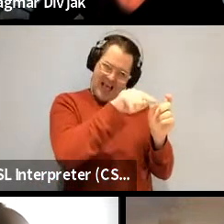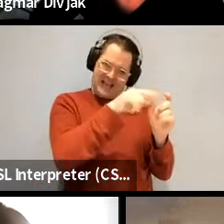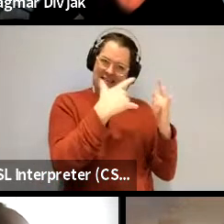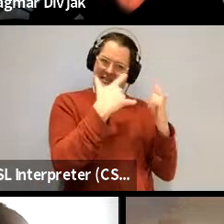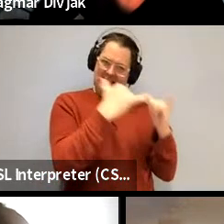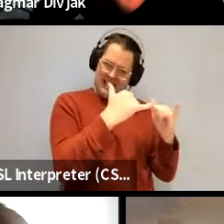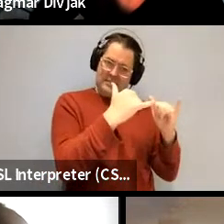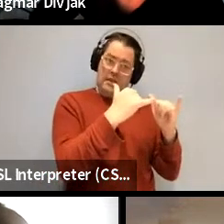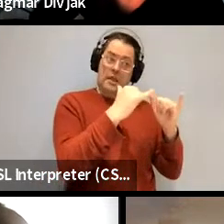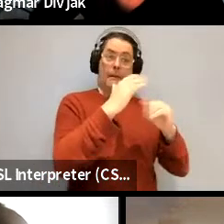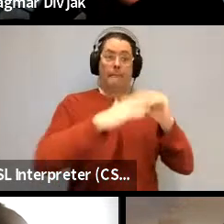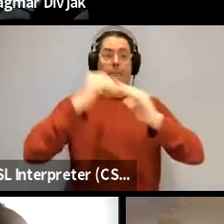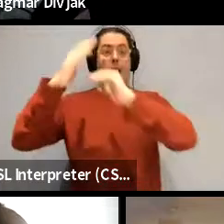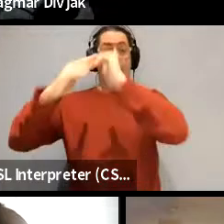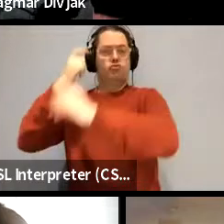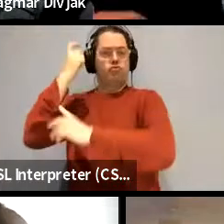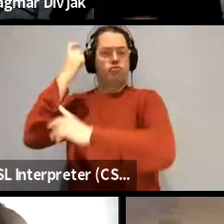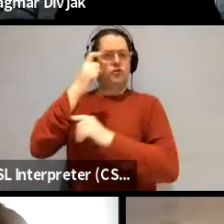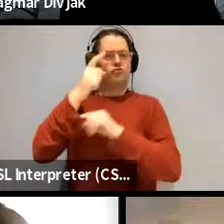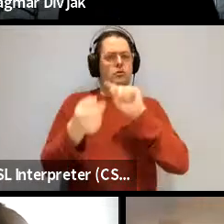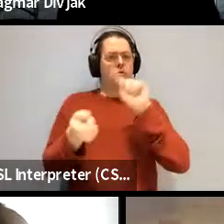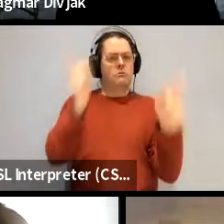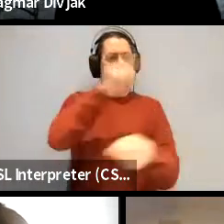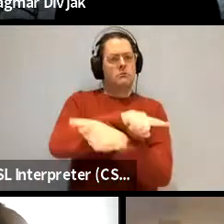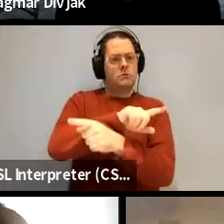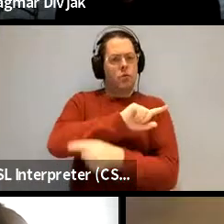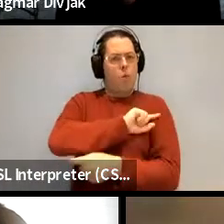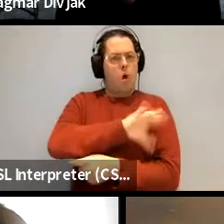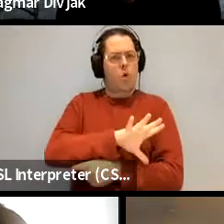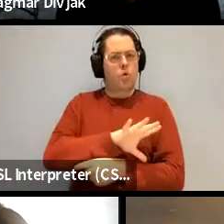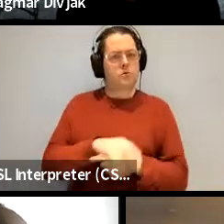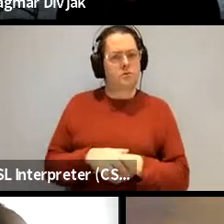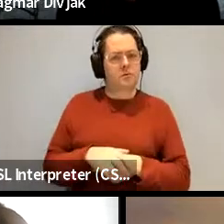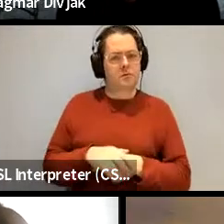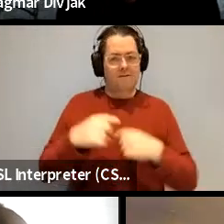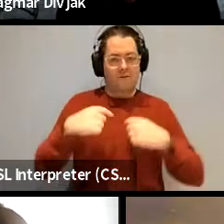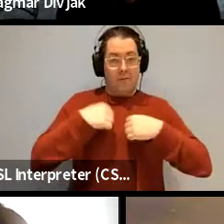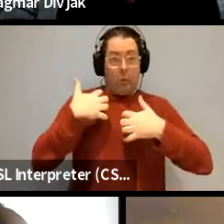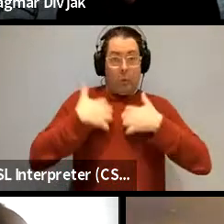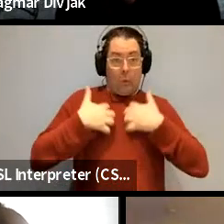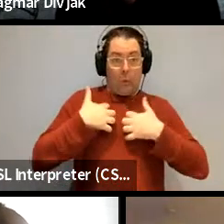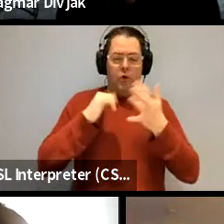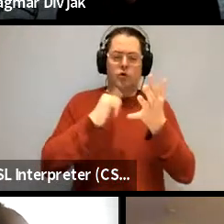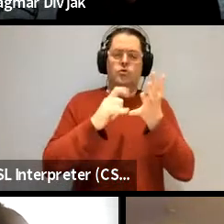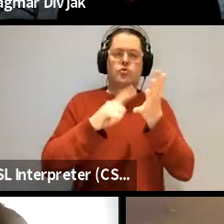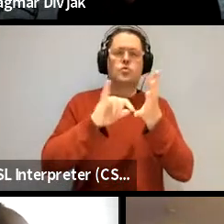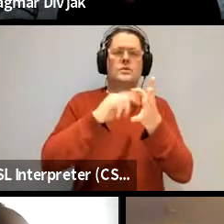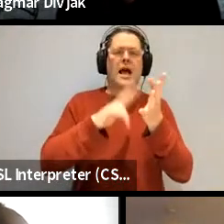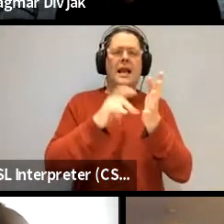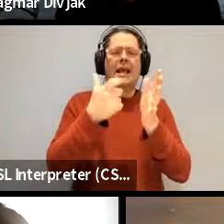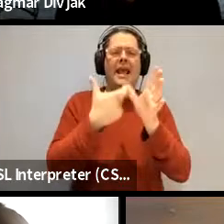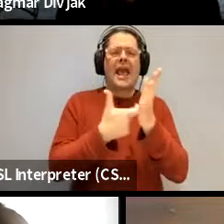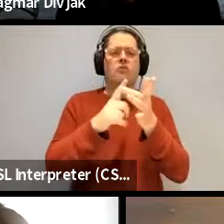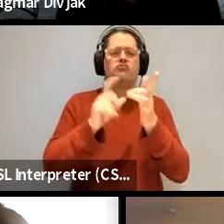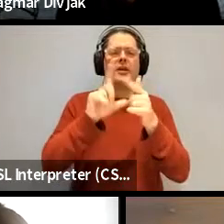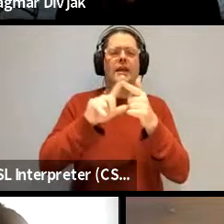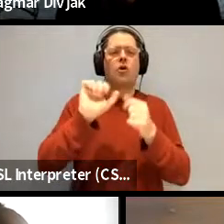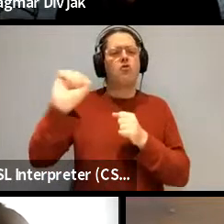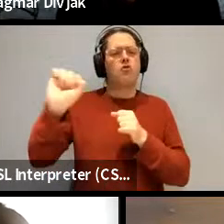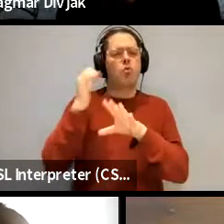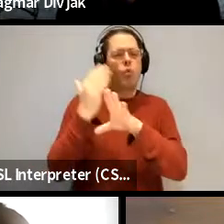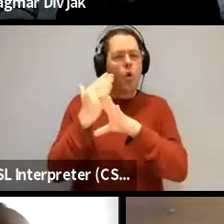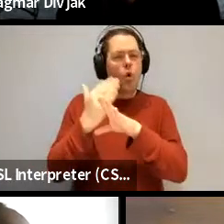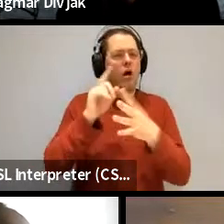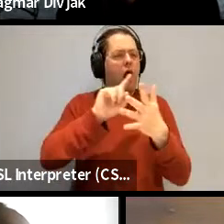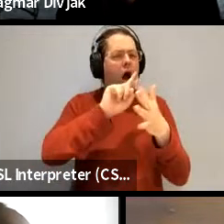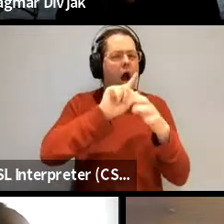that's doing so that's always been my i mean you know i love looking at susan carey's work or you know whoever right